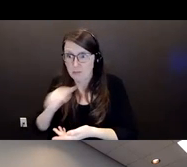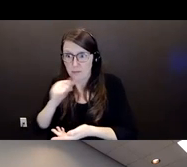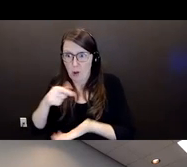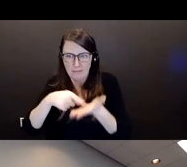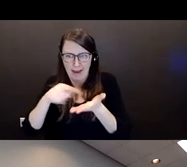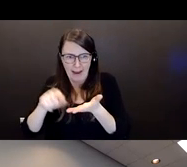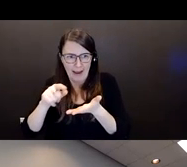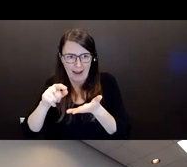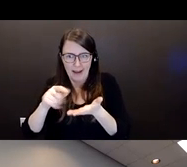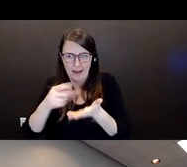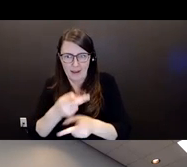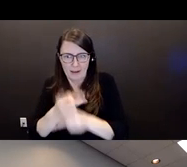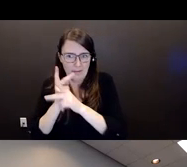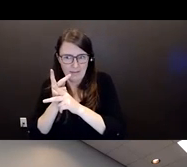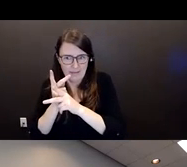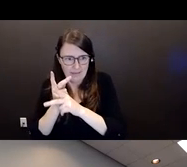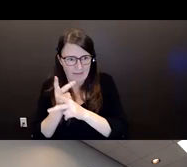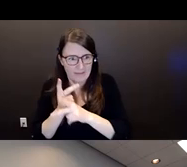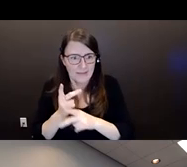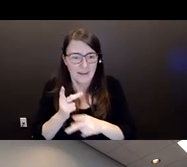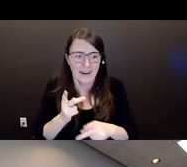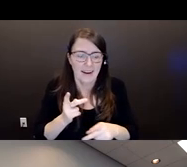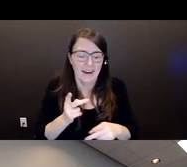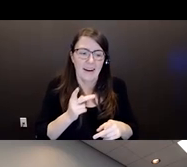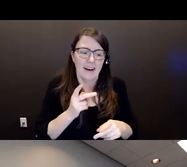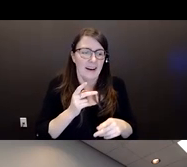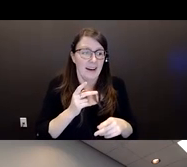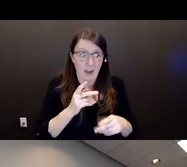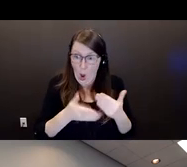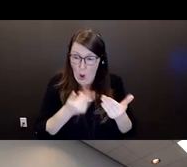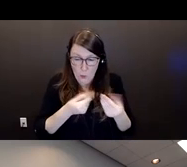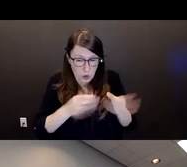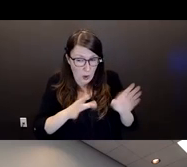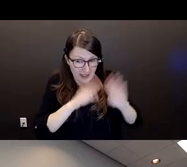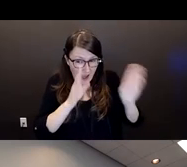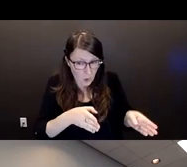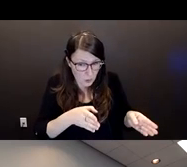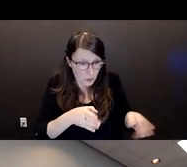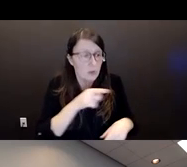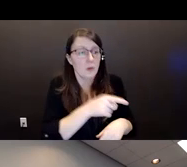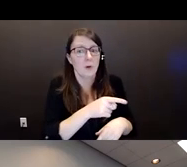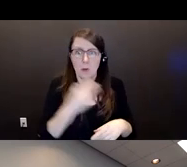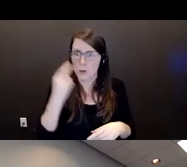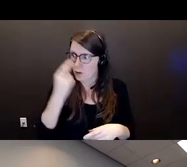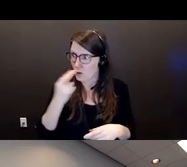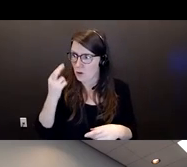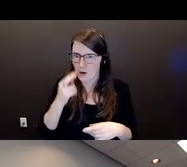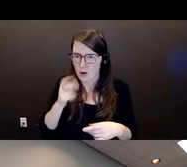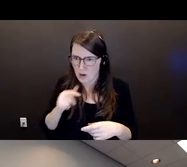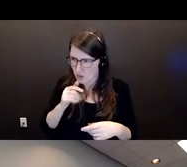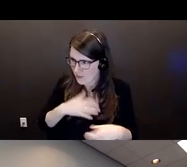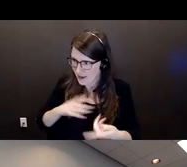friends. And that, in a very short time frame, led to a rapid cognitive decline.